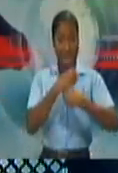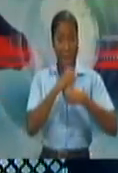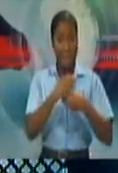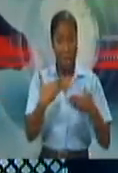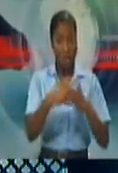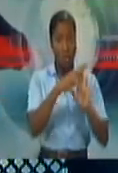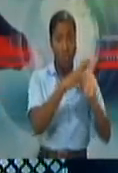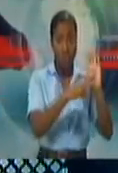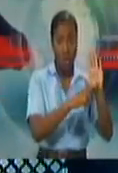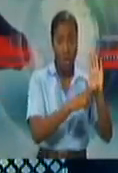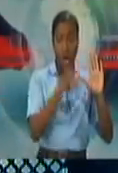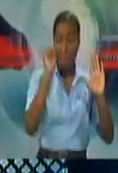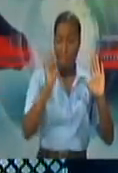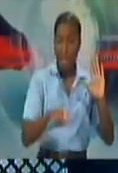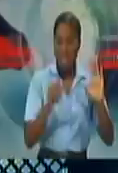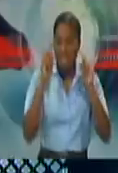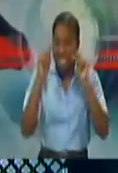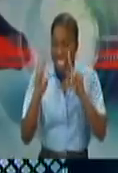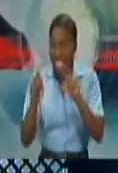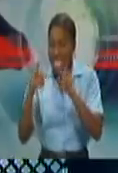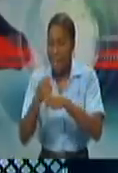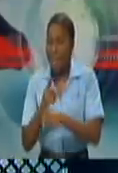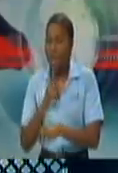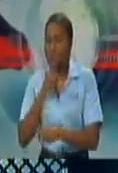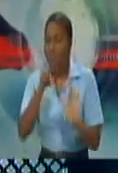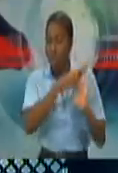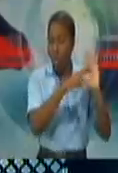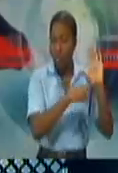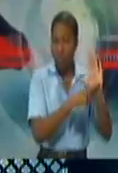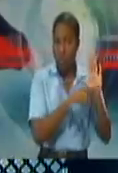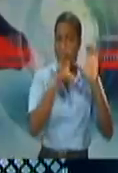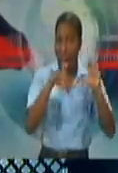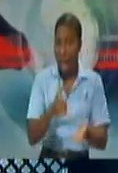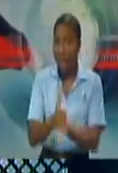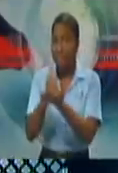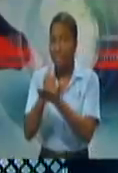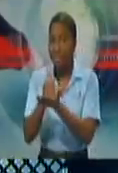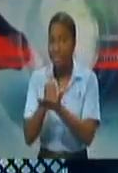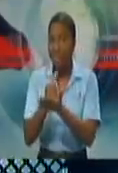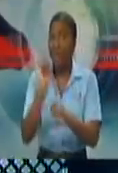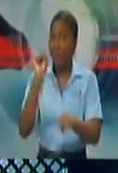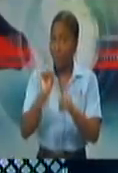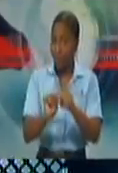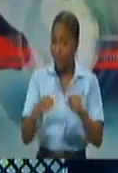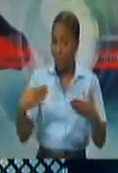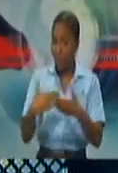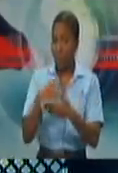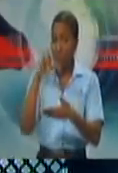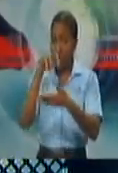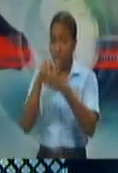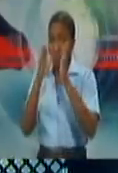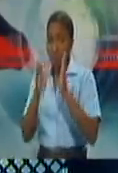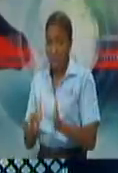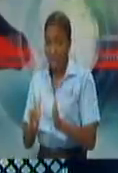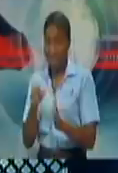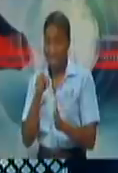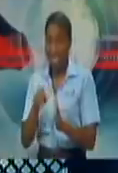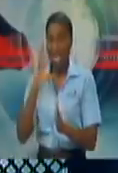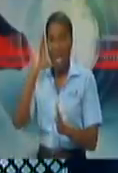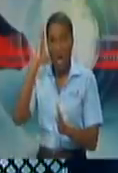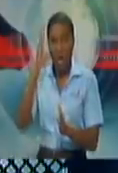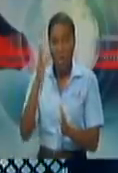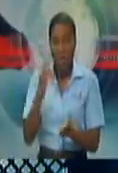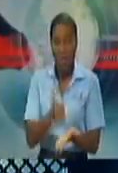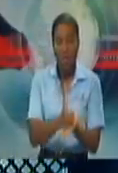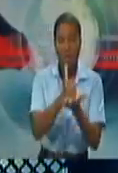function. And I think that's where these students will play a critical role. For instance, when you got the question about the mask, you would have seen that someone noticed